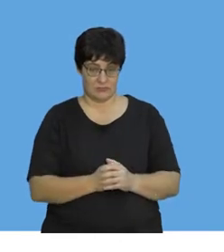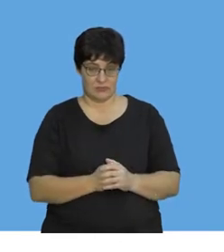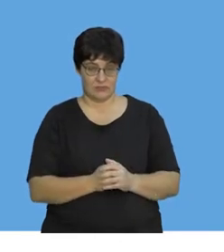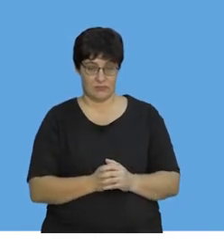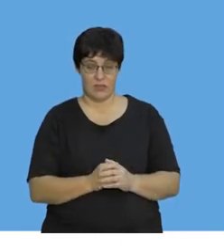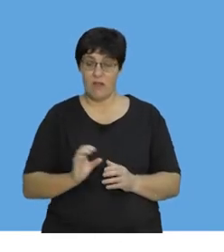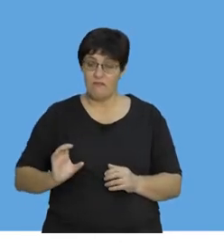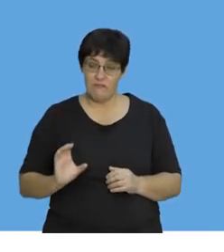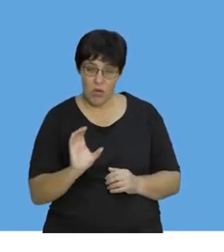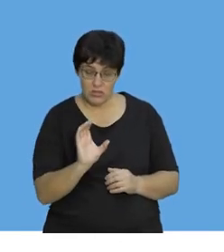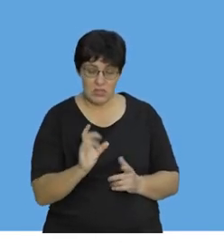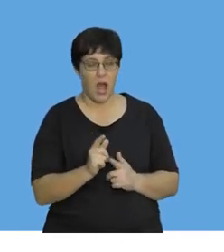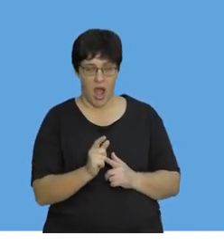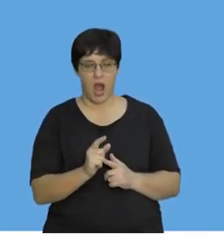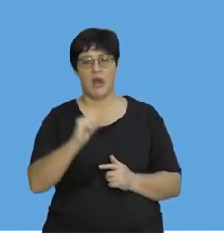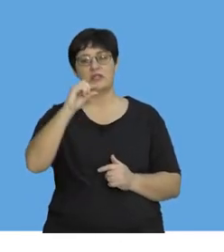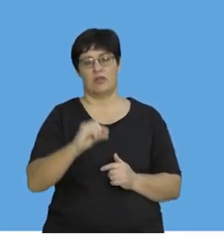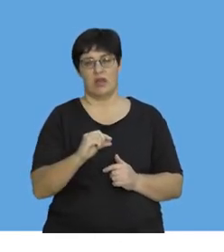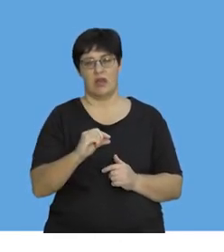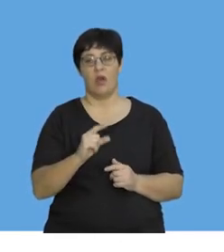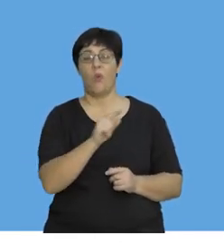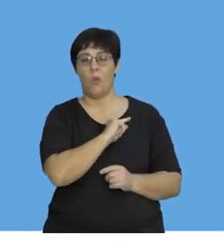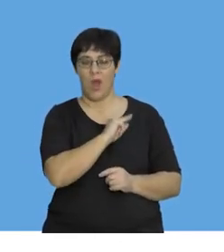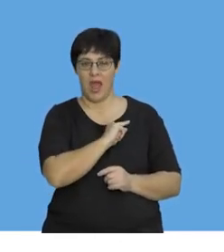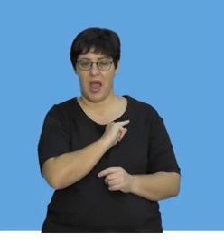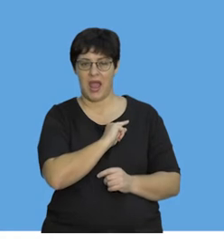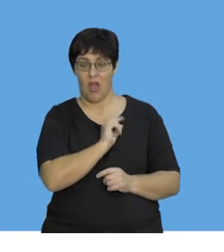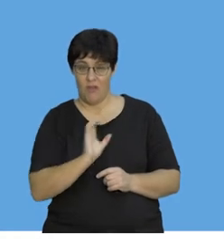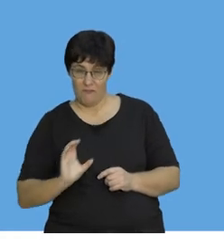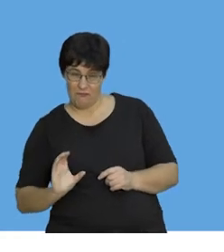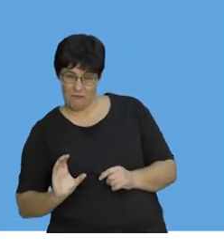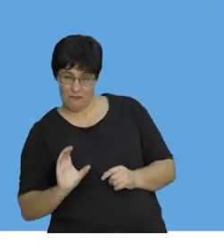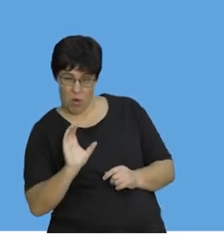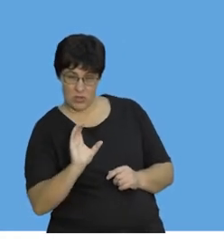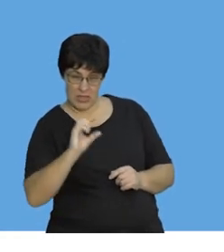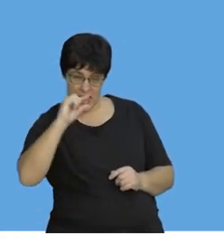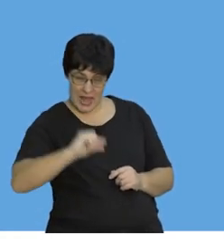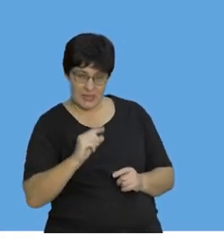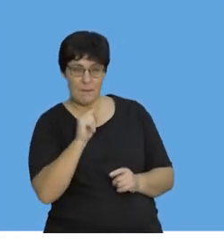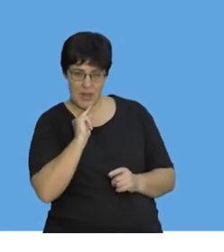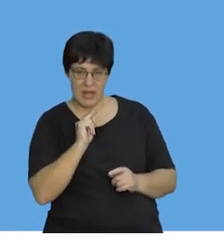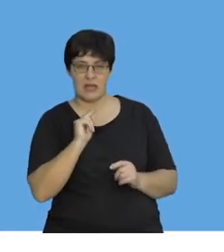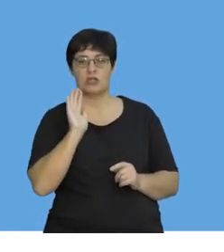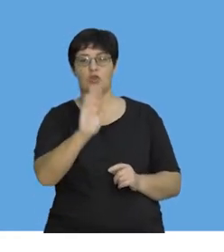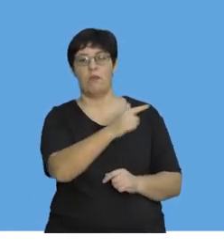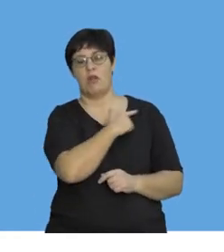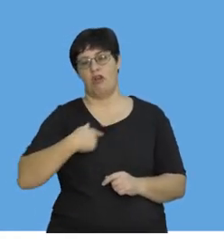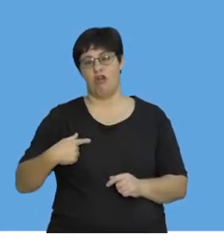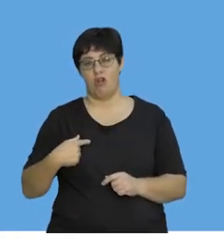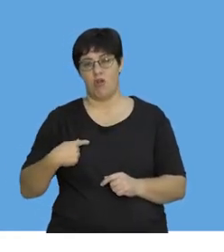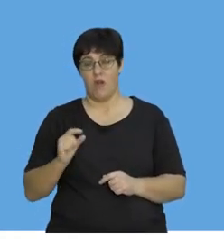Force is much smaller. The longer it takes to stop, the smaller the force it experiences.